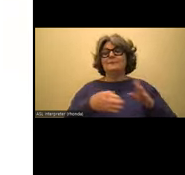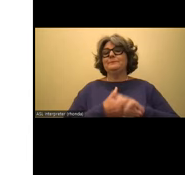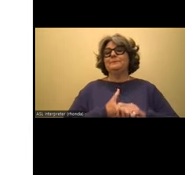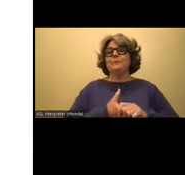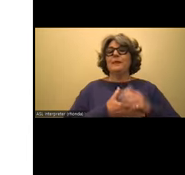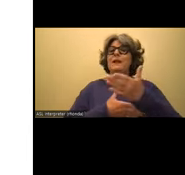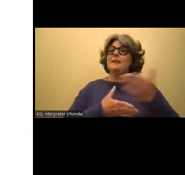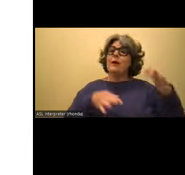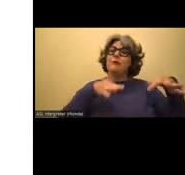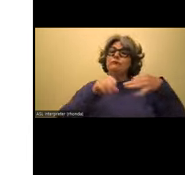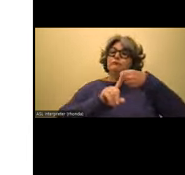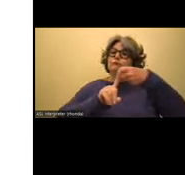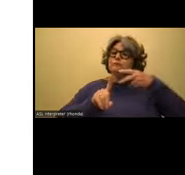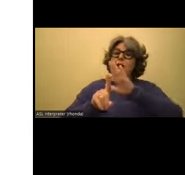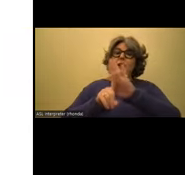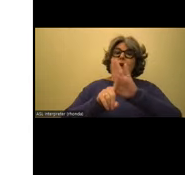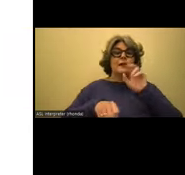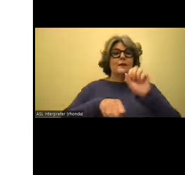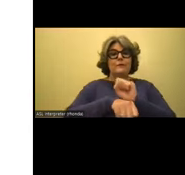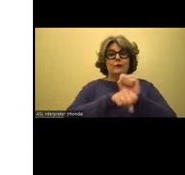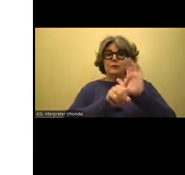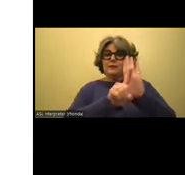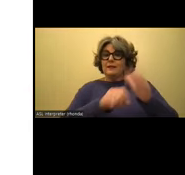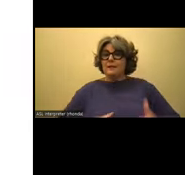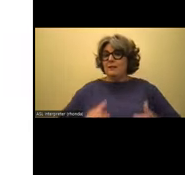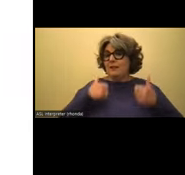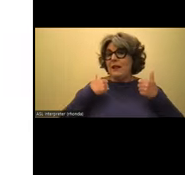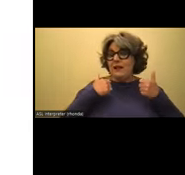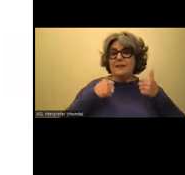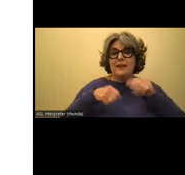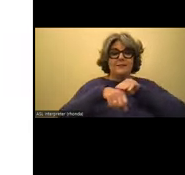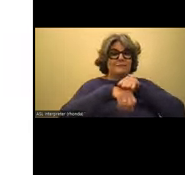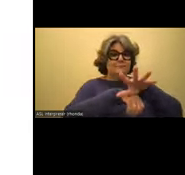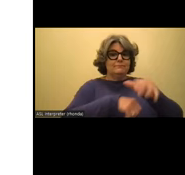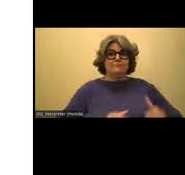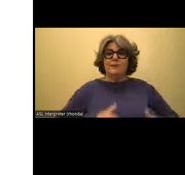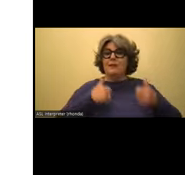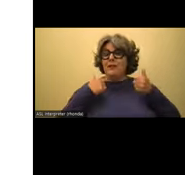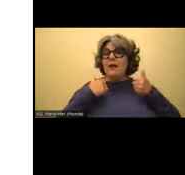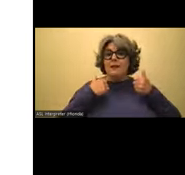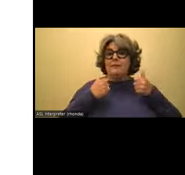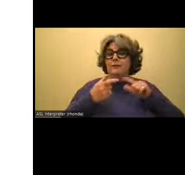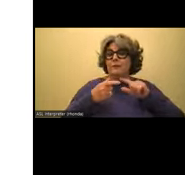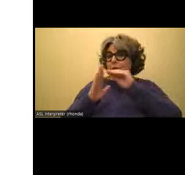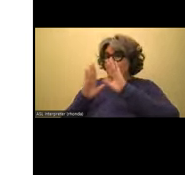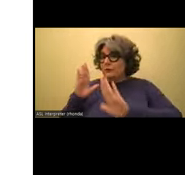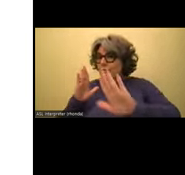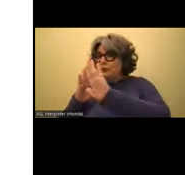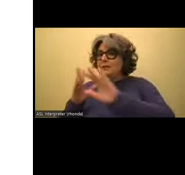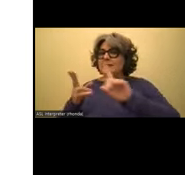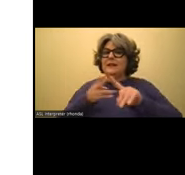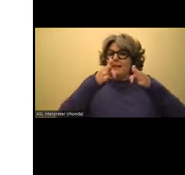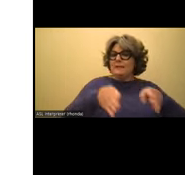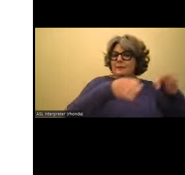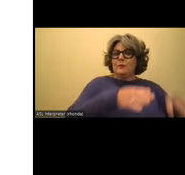to have them talk about how they have actually used Bookshare in their lives and how it's impacted their ability, not only for their students, but as an individual.